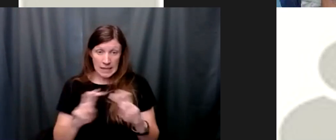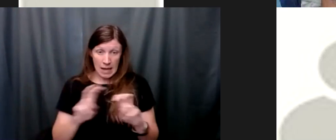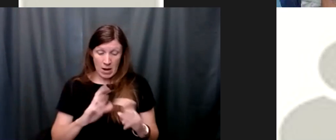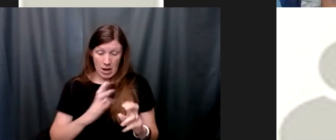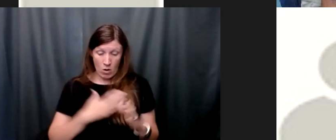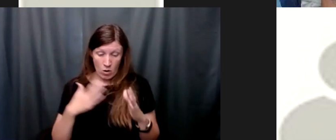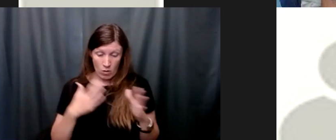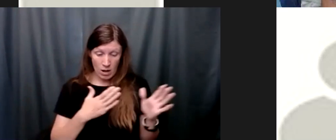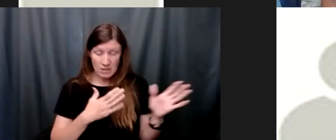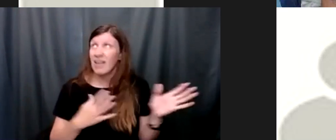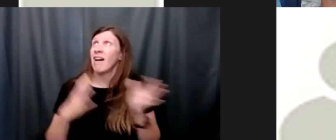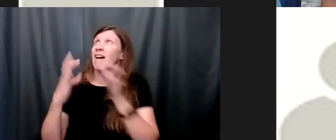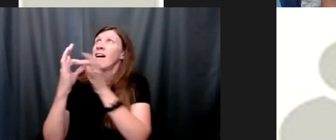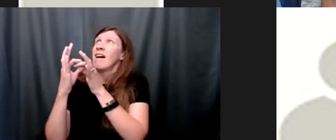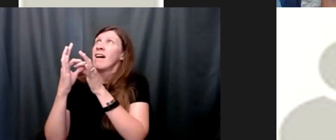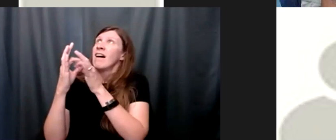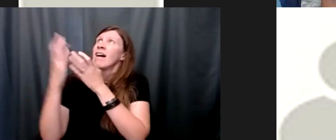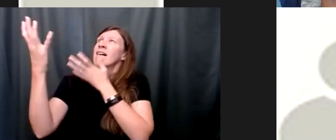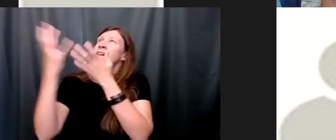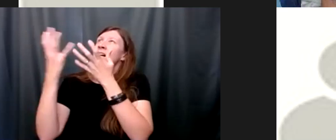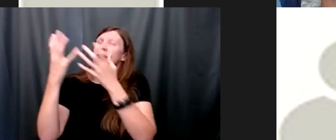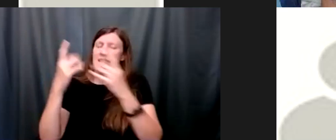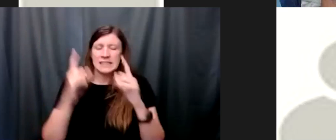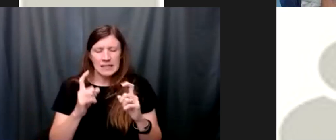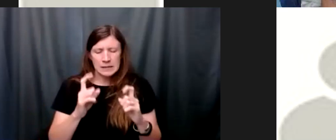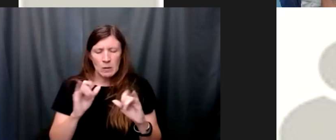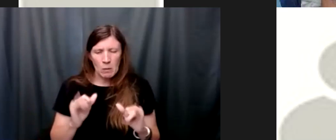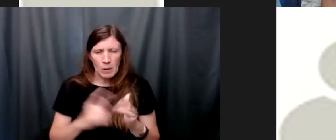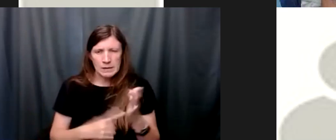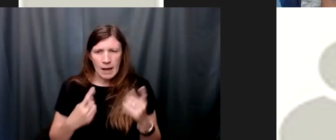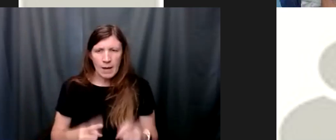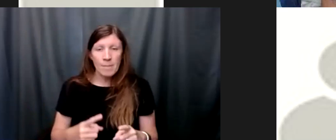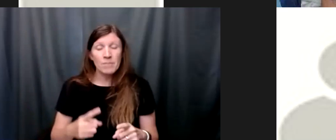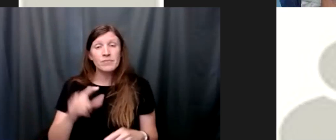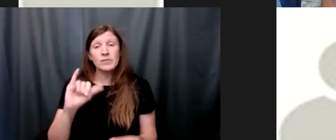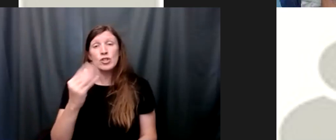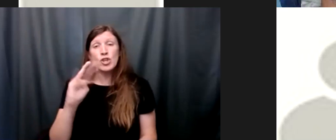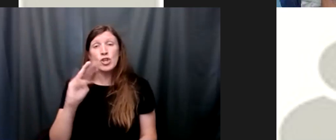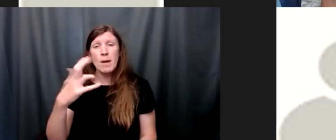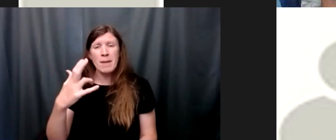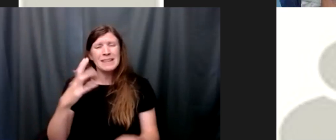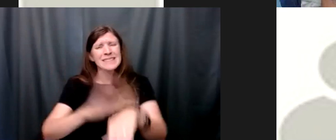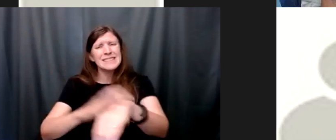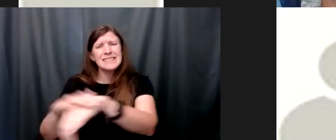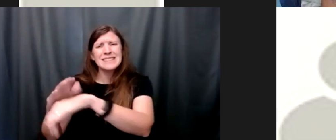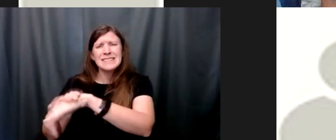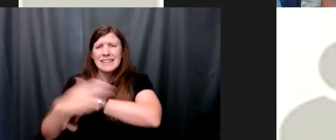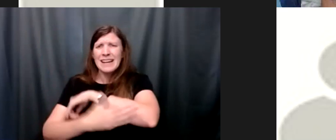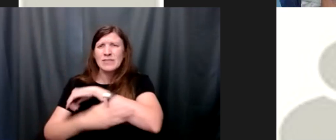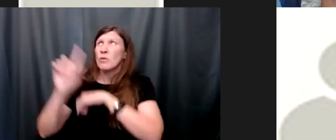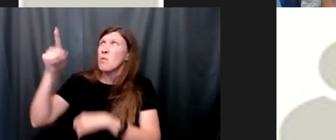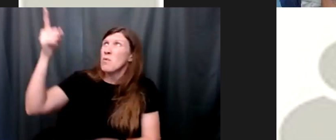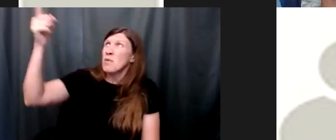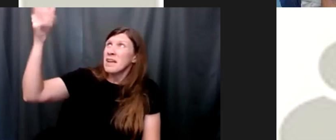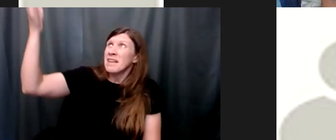the lord jeremiah was warning his nation to turn to god because he alone could protect them take an